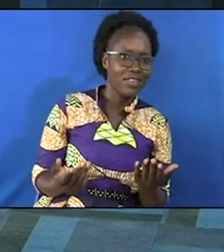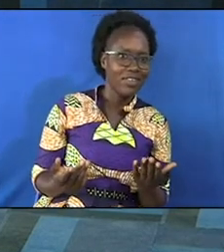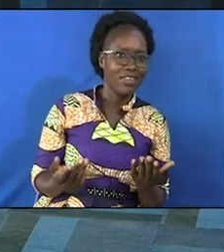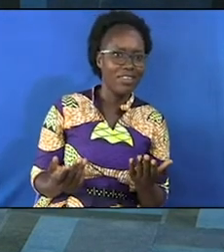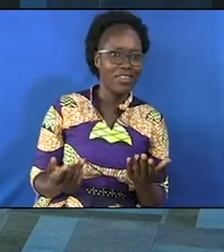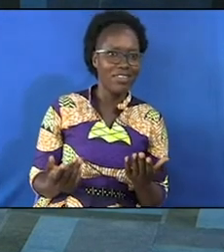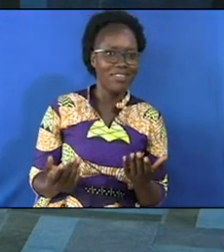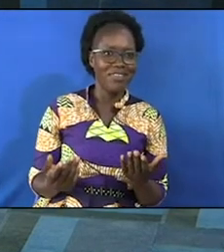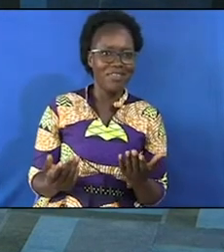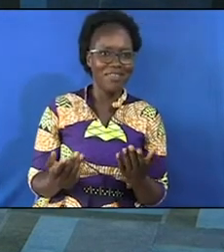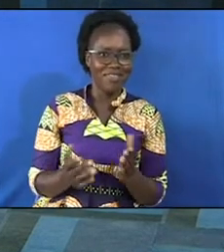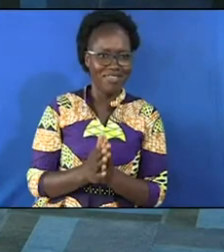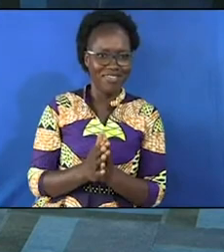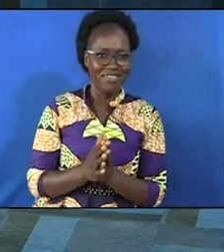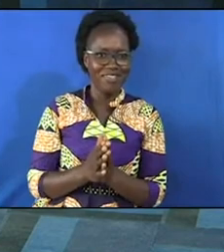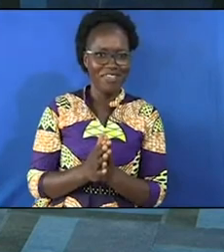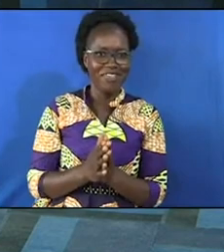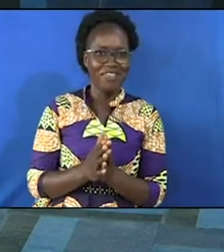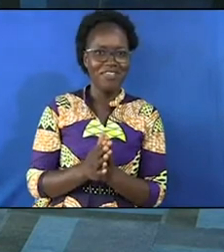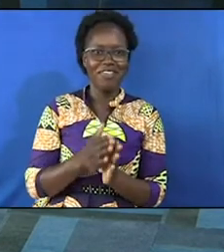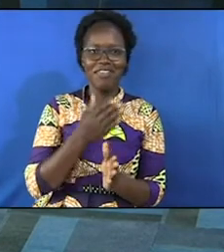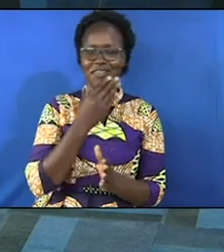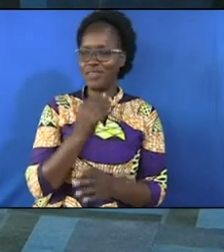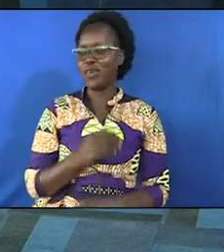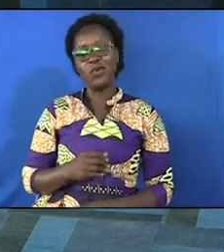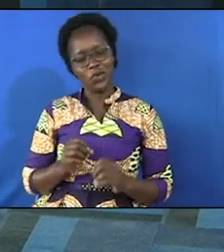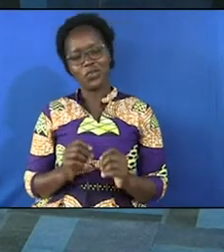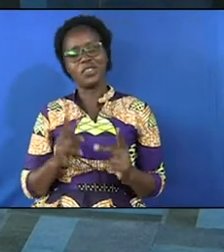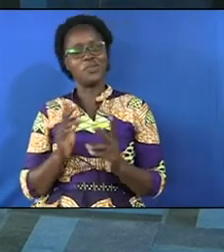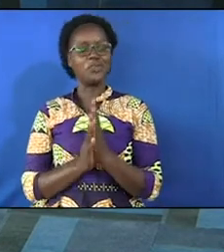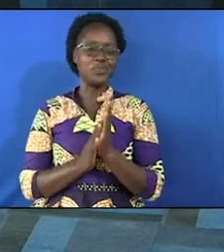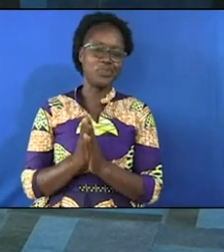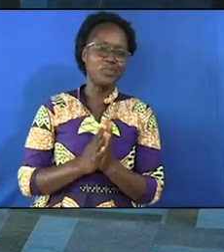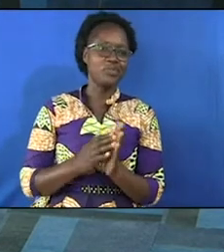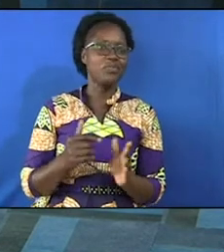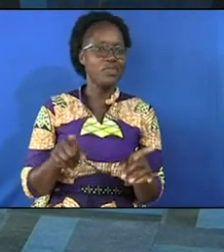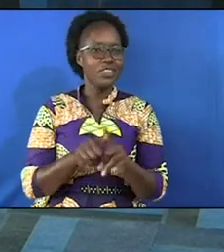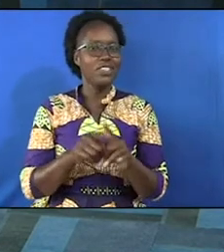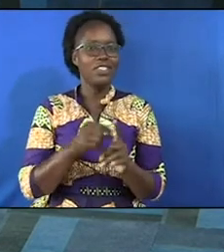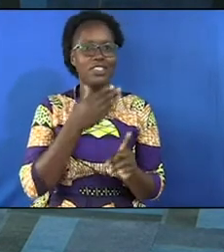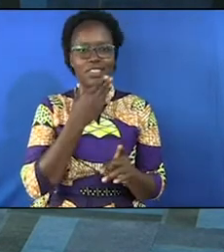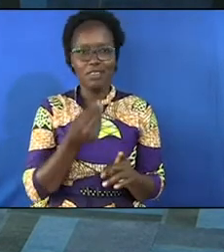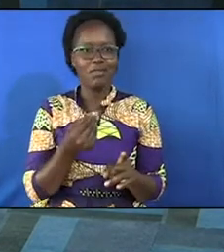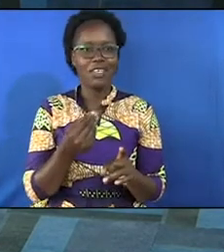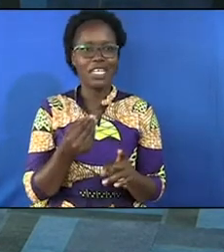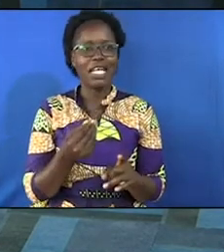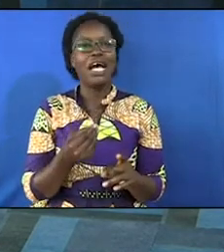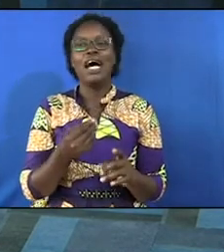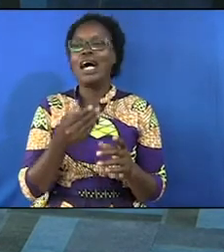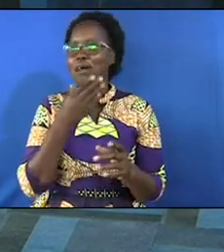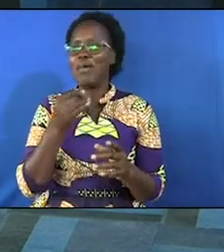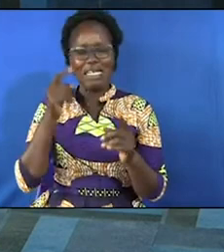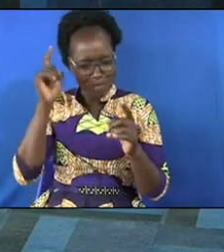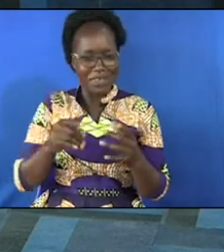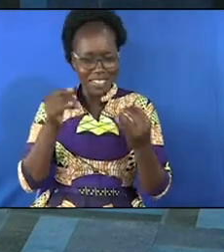and then I say as a man as a man I say but a man must try